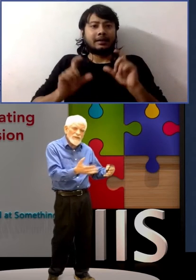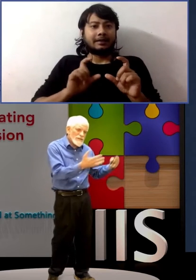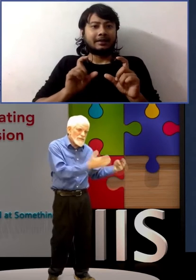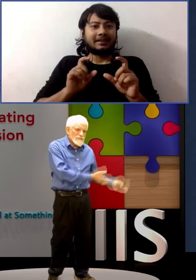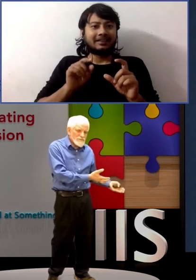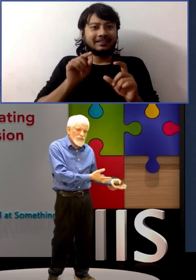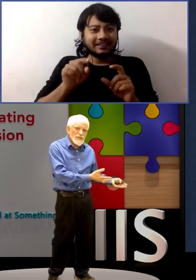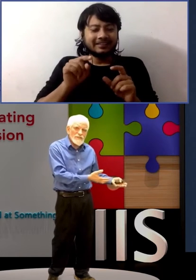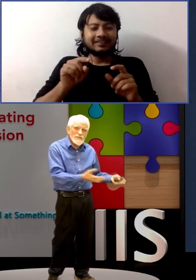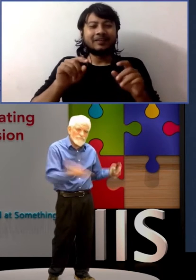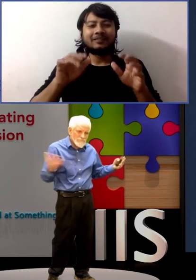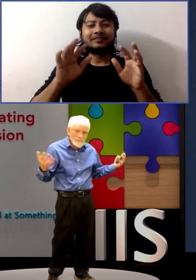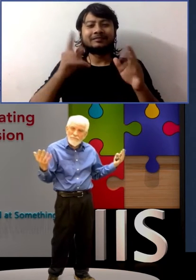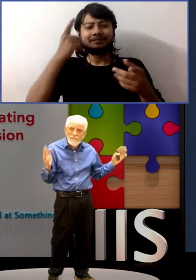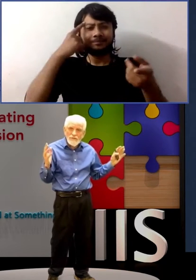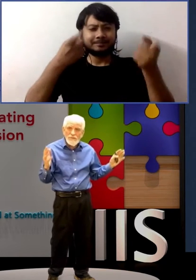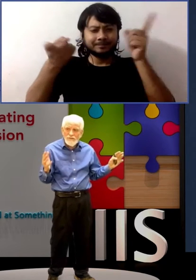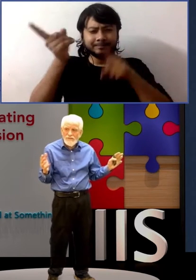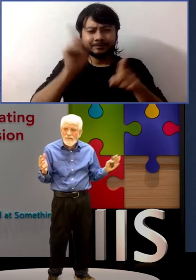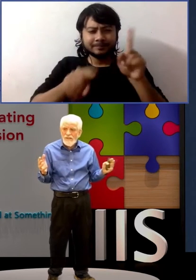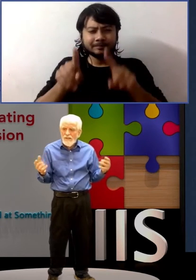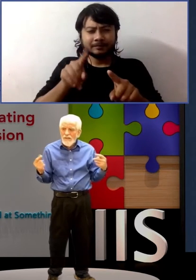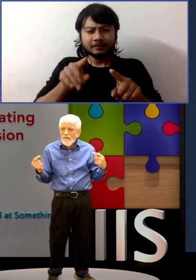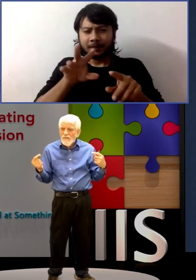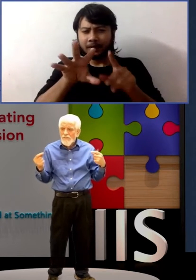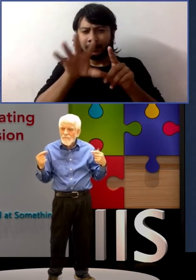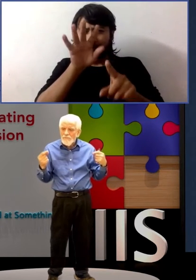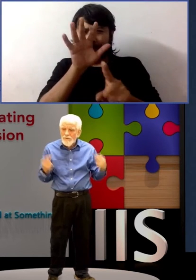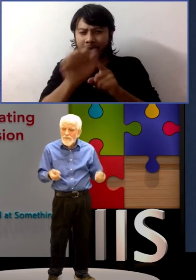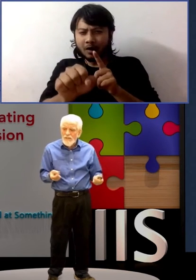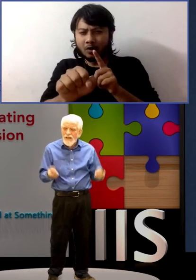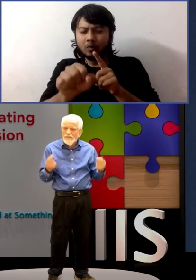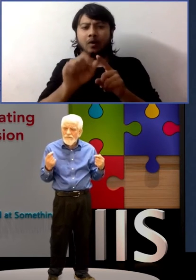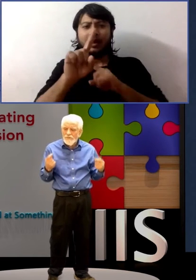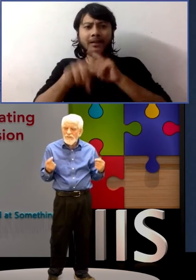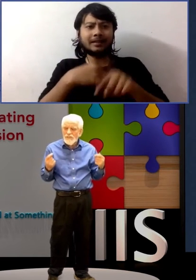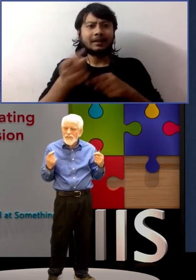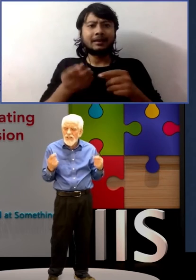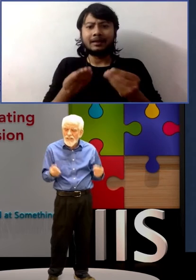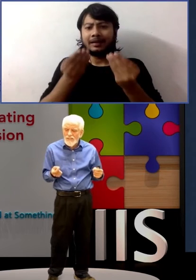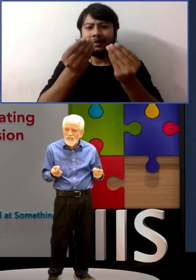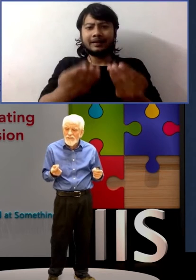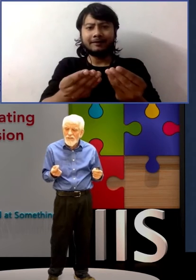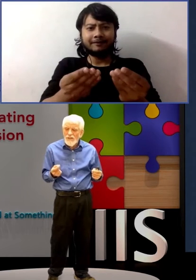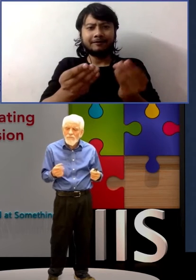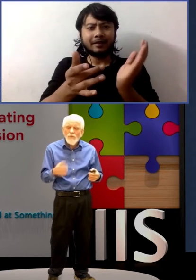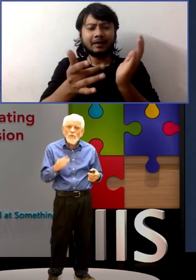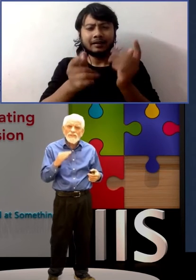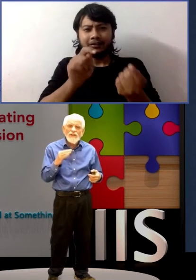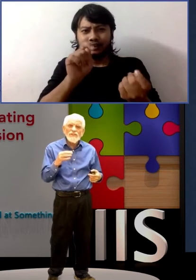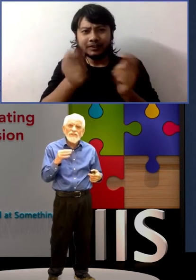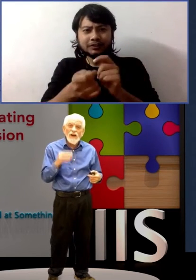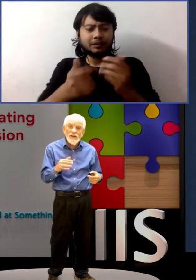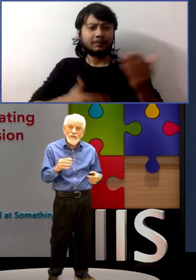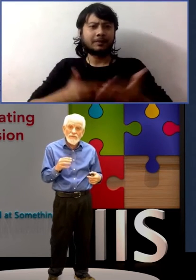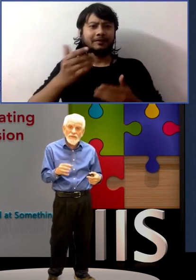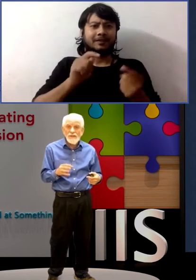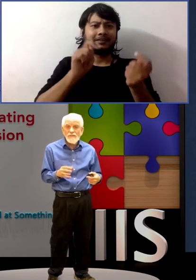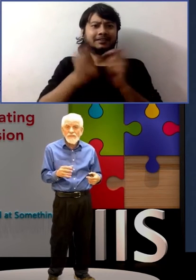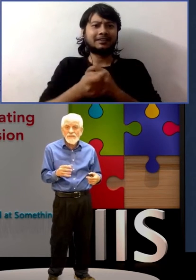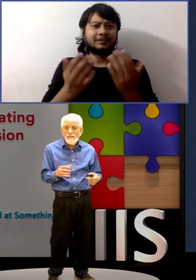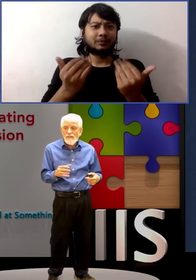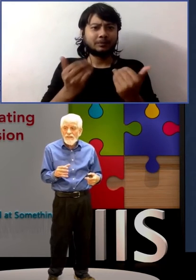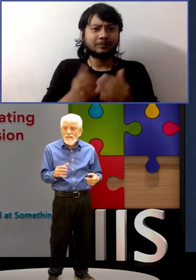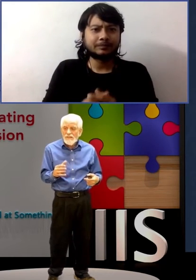drug, change. Works. The Bernstein cognitive approach changes what's underlying the